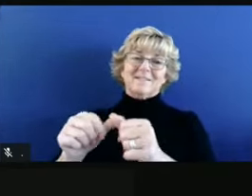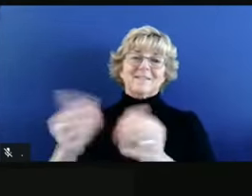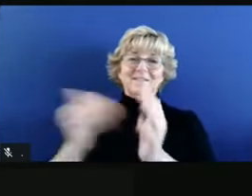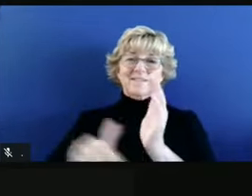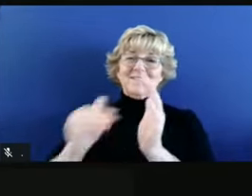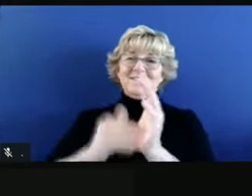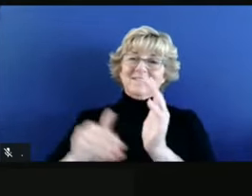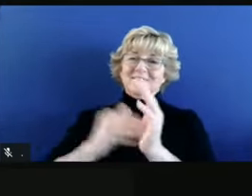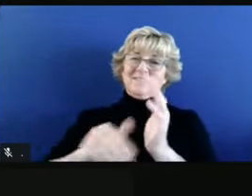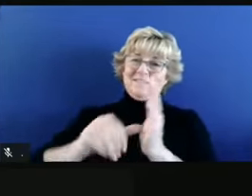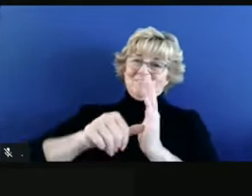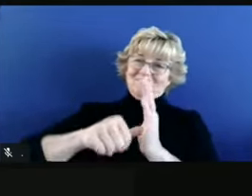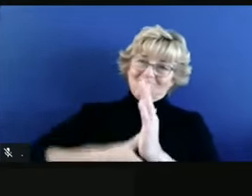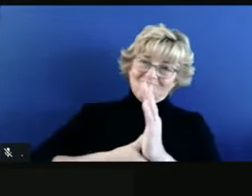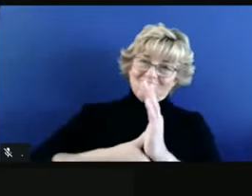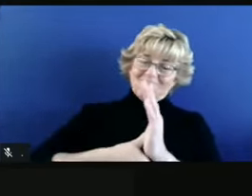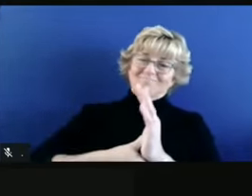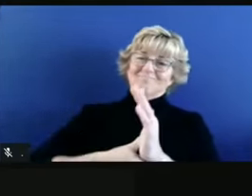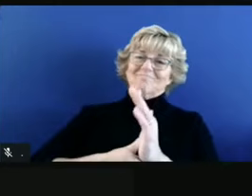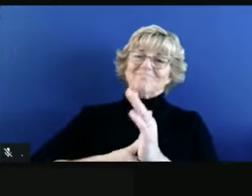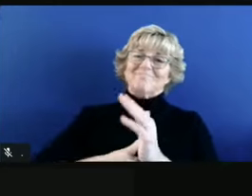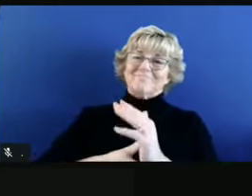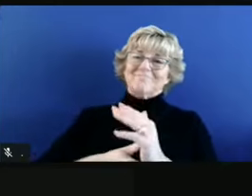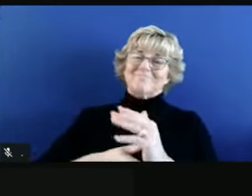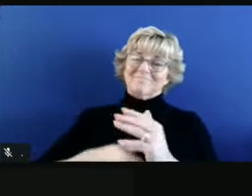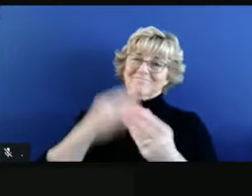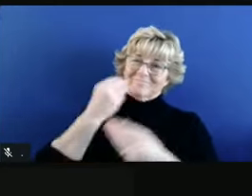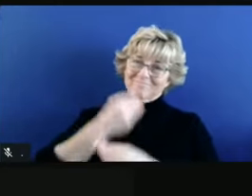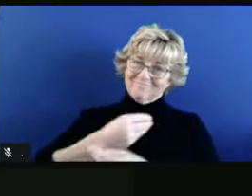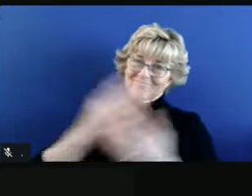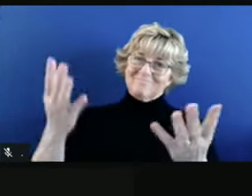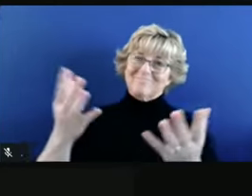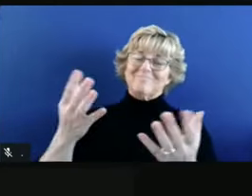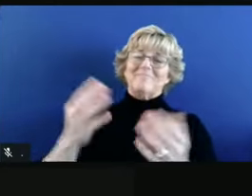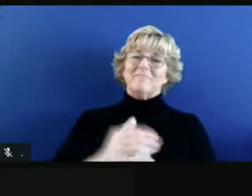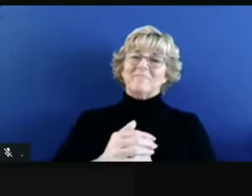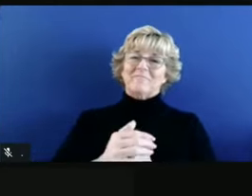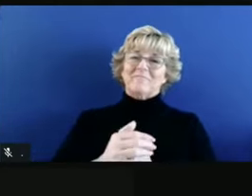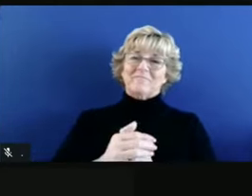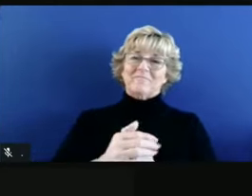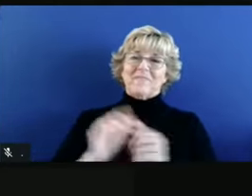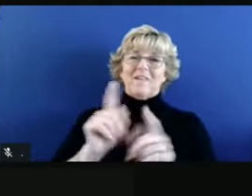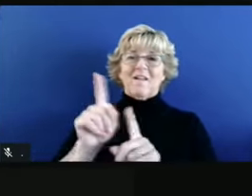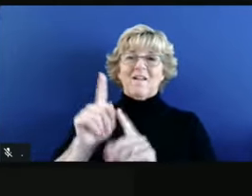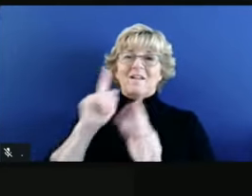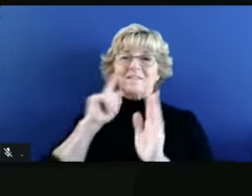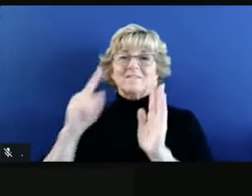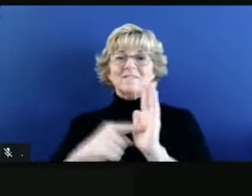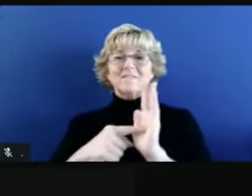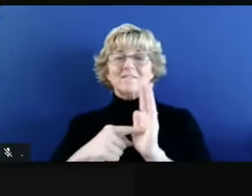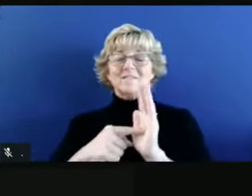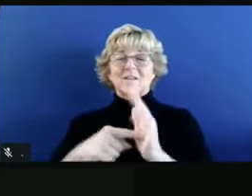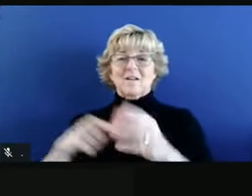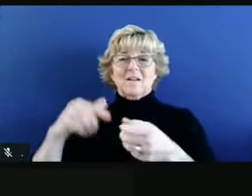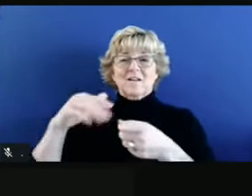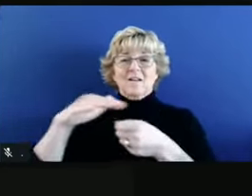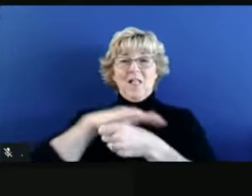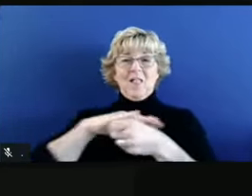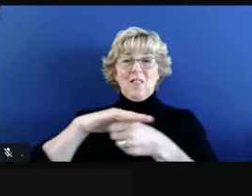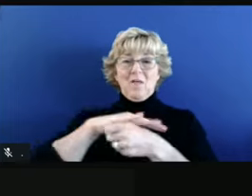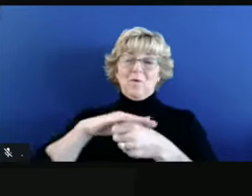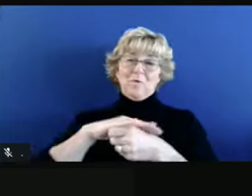education information and, you know, delivering that strong message, but also recognizing that local officials,